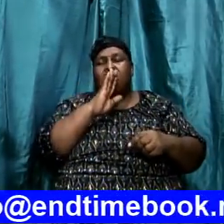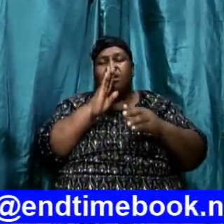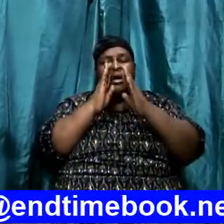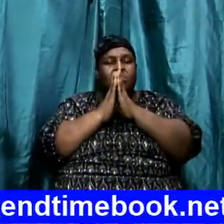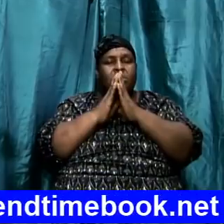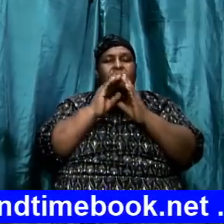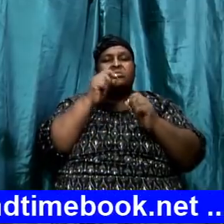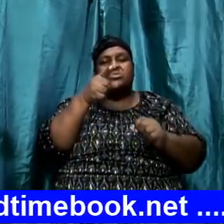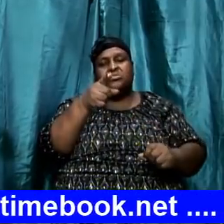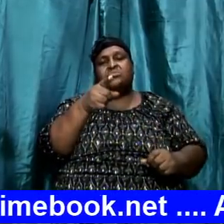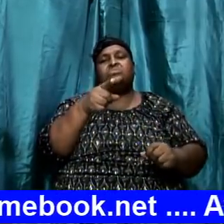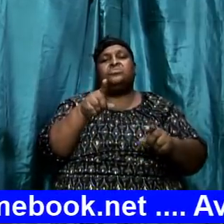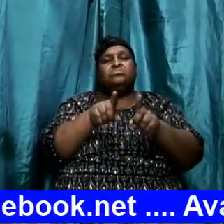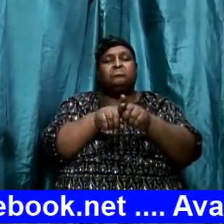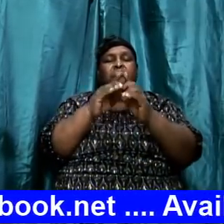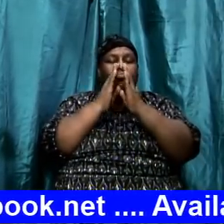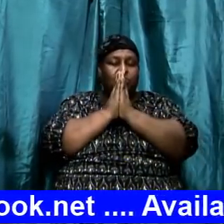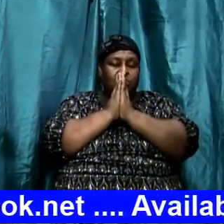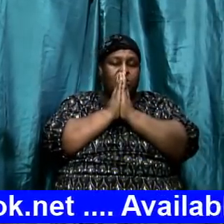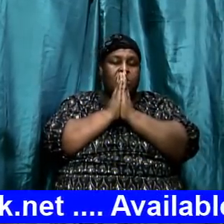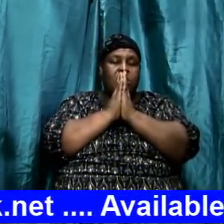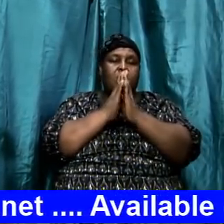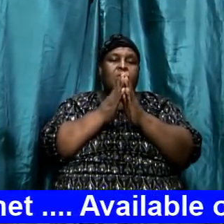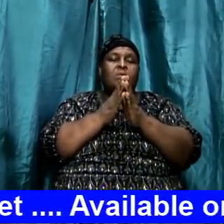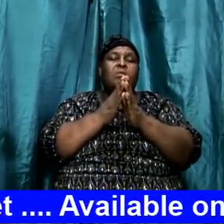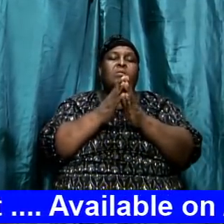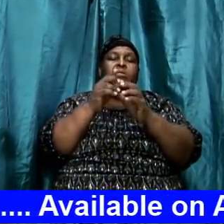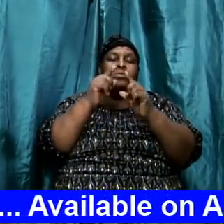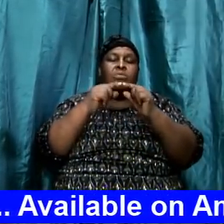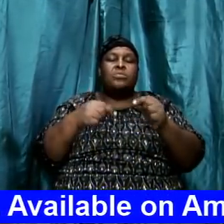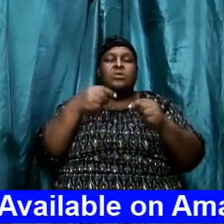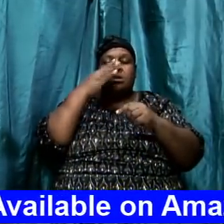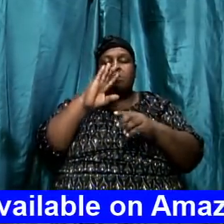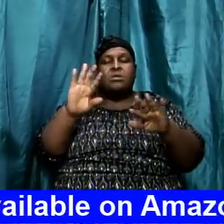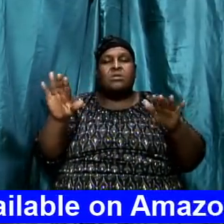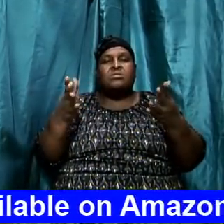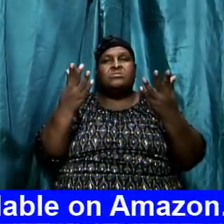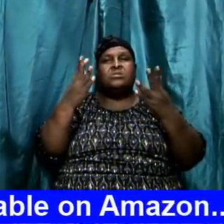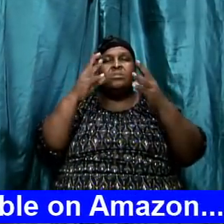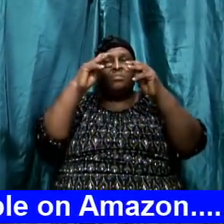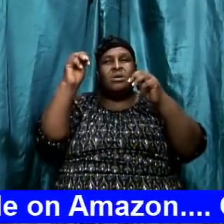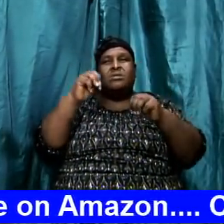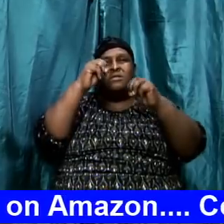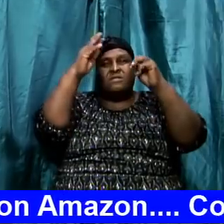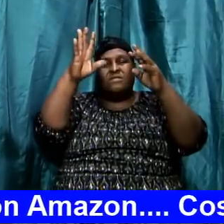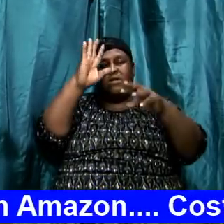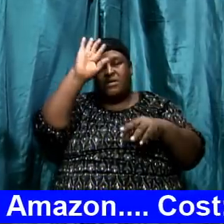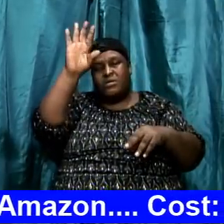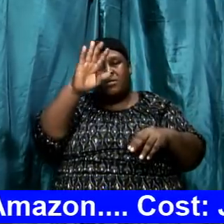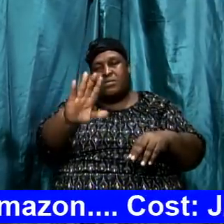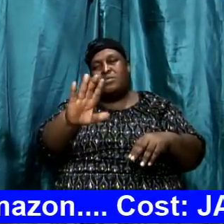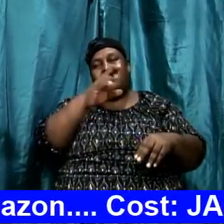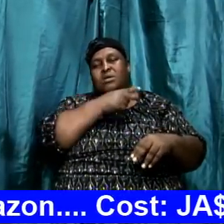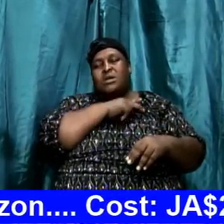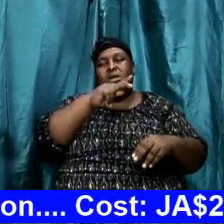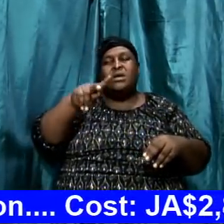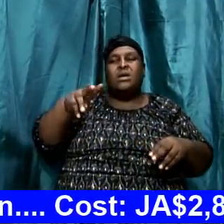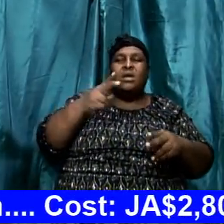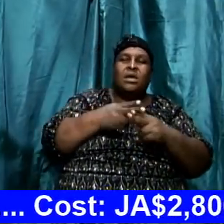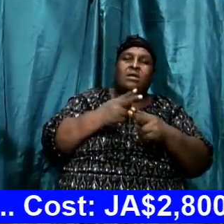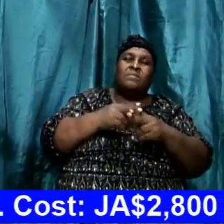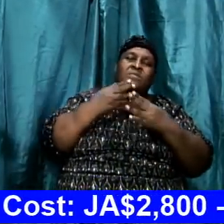as I close. great God we exalt you tonight. We magnify your name. We thank you God for your Word